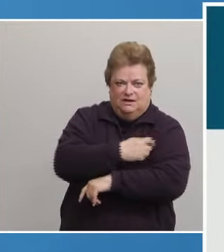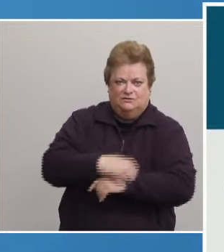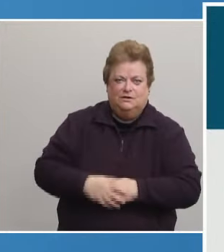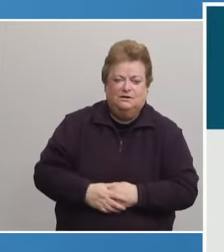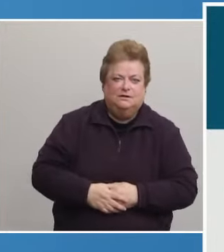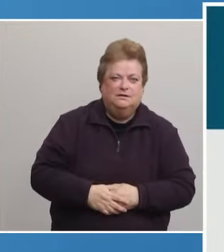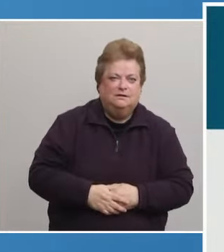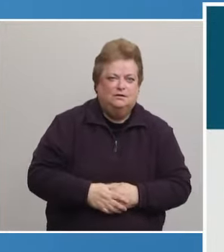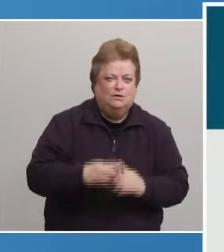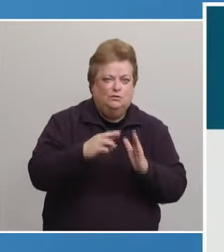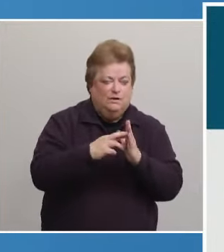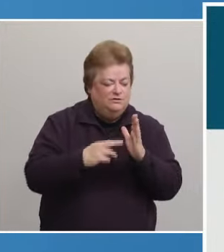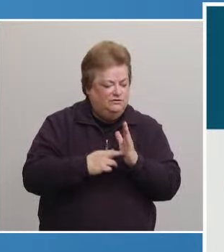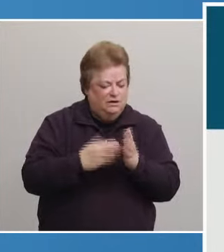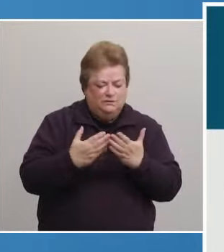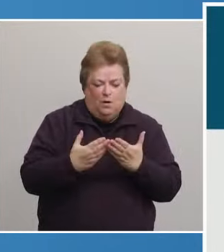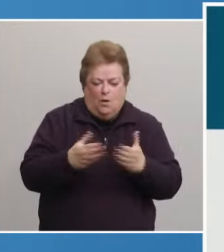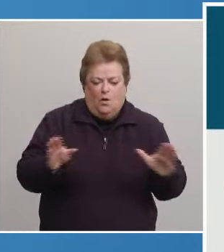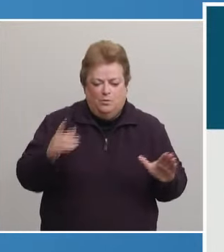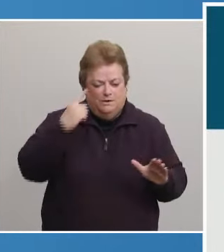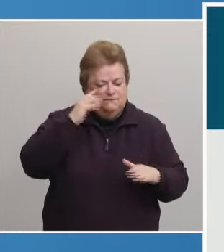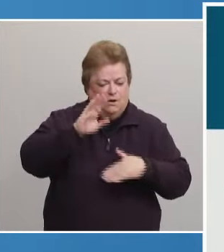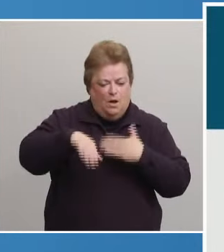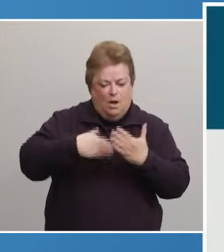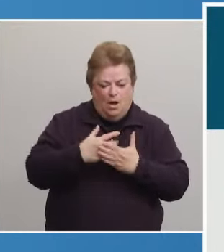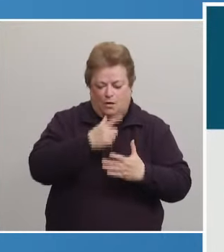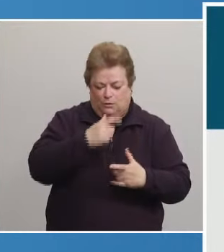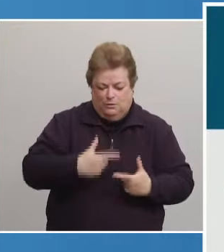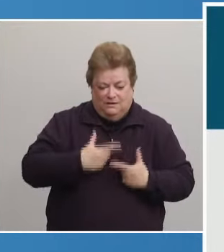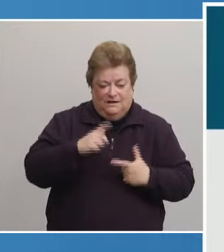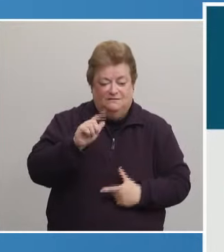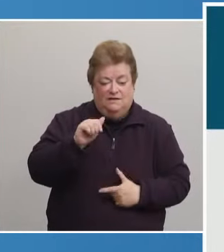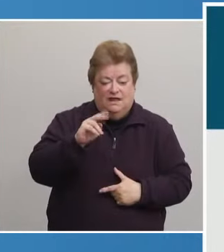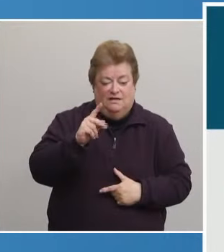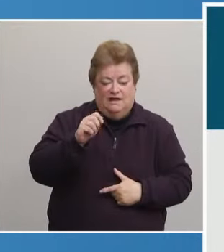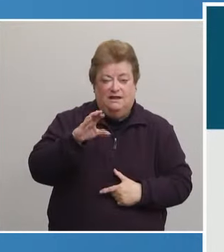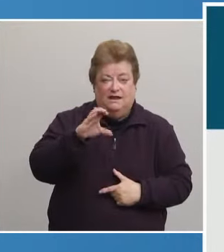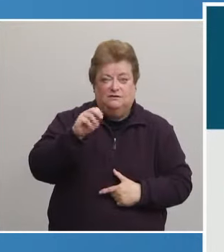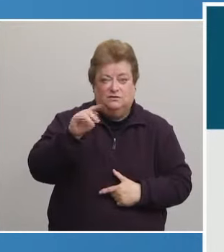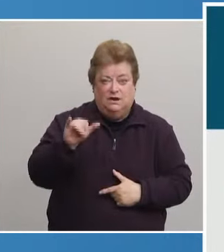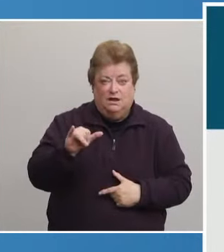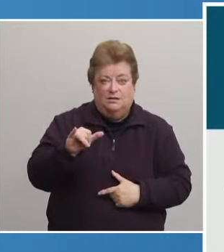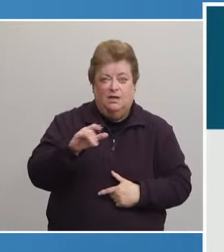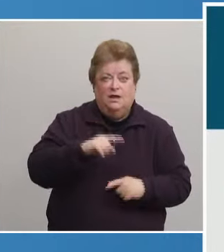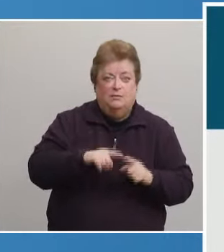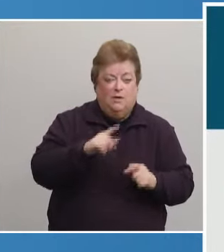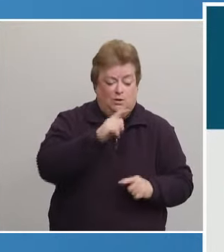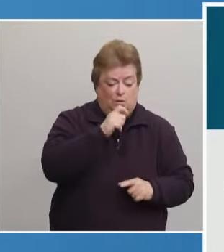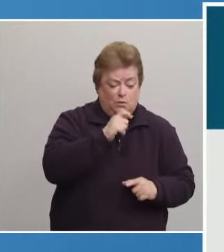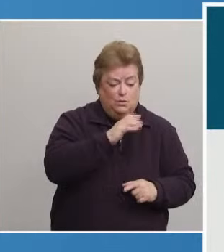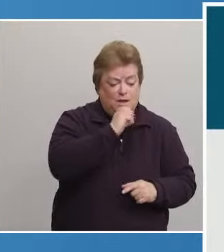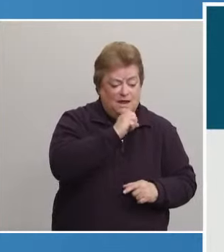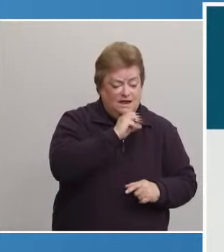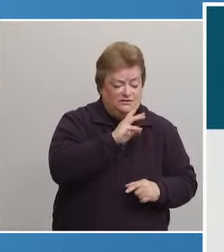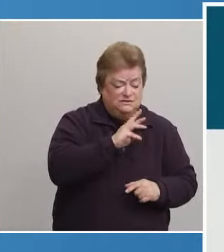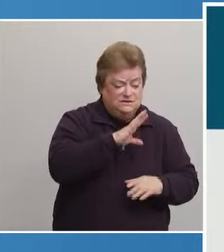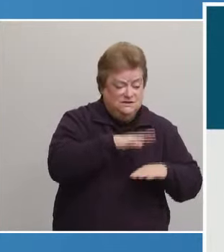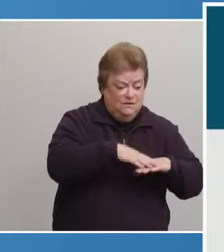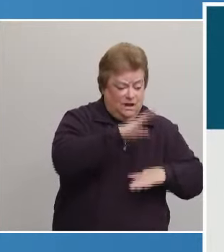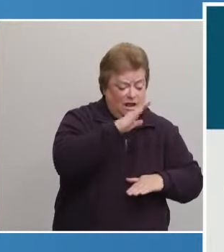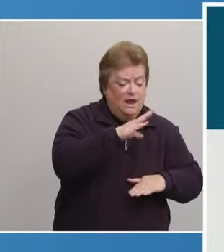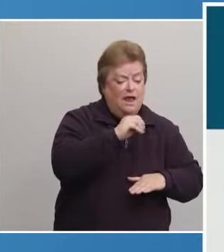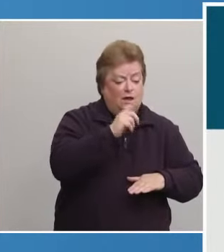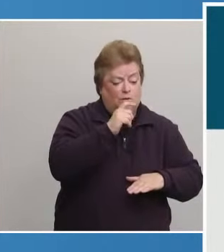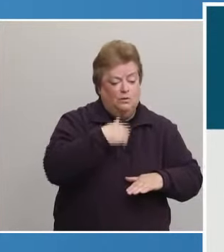Registration is open to all county residents, but those who are in phase 1b, those 65 and older and those with underlying